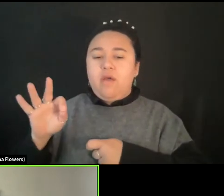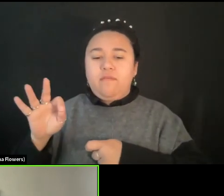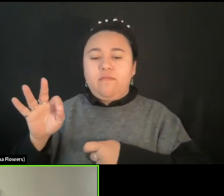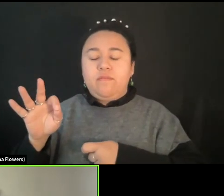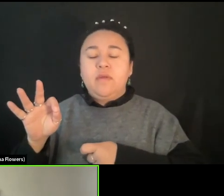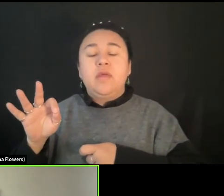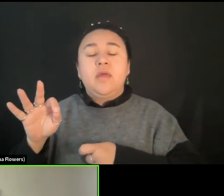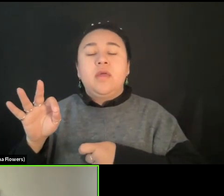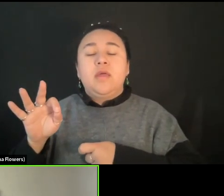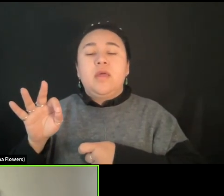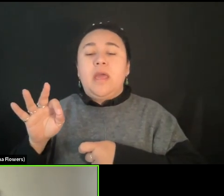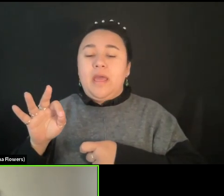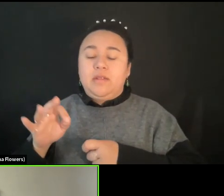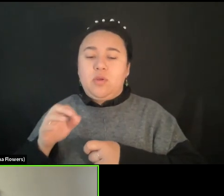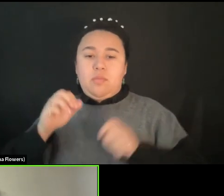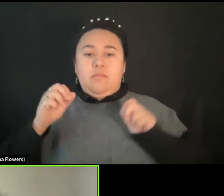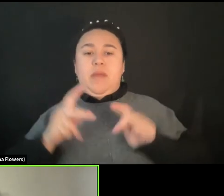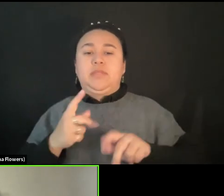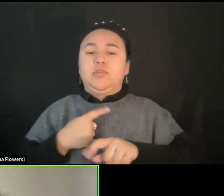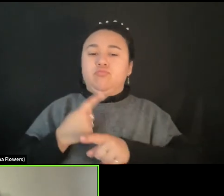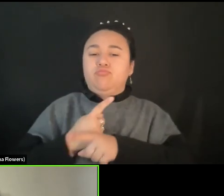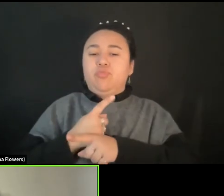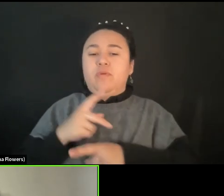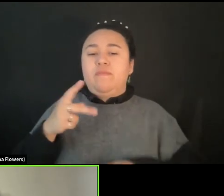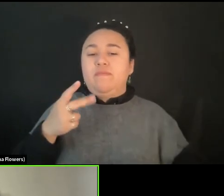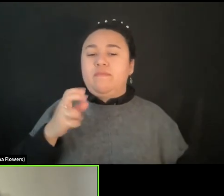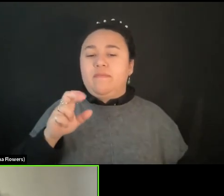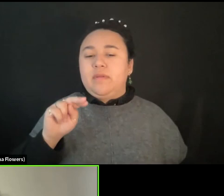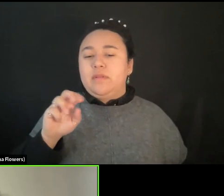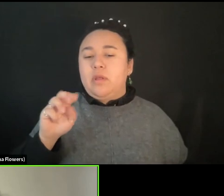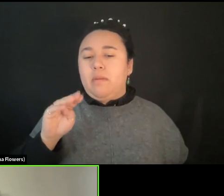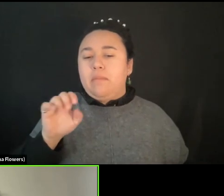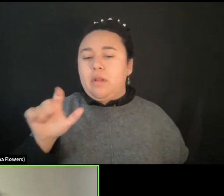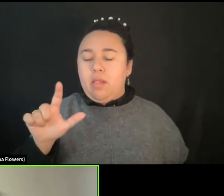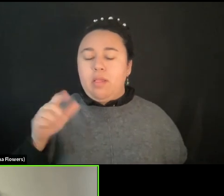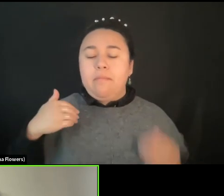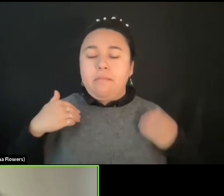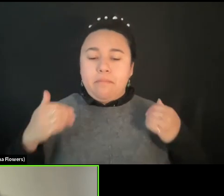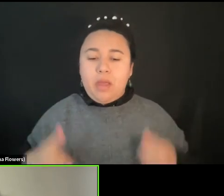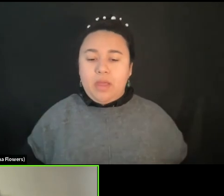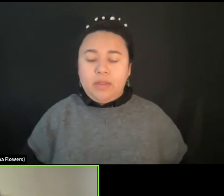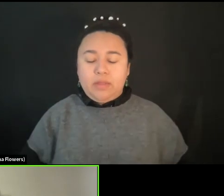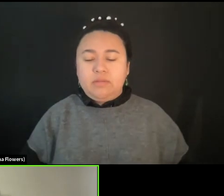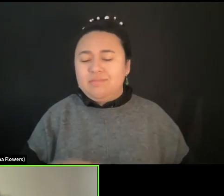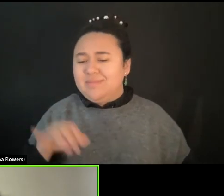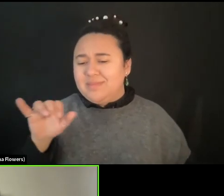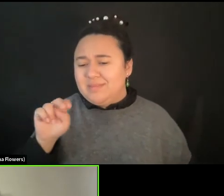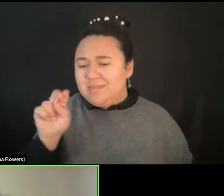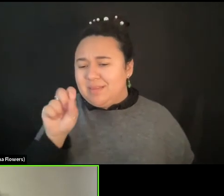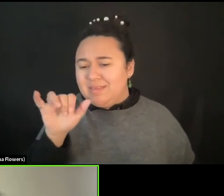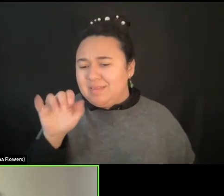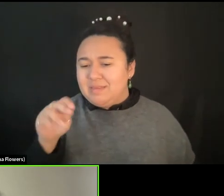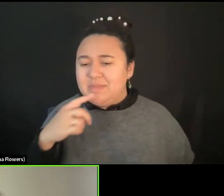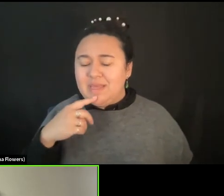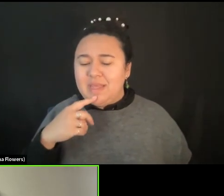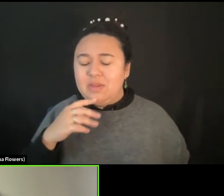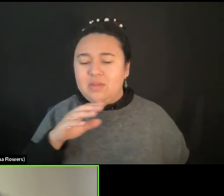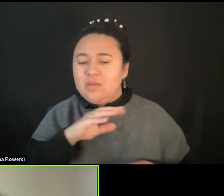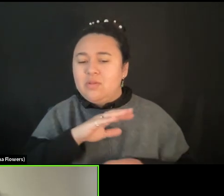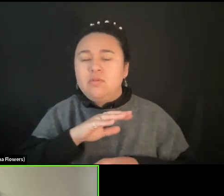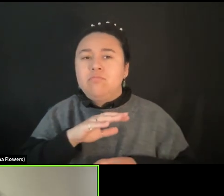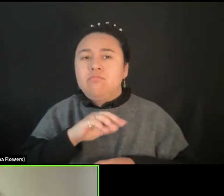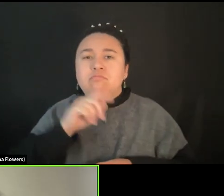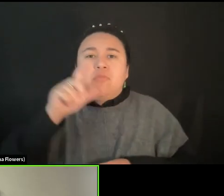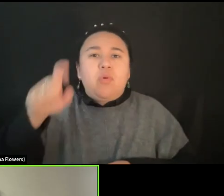-Lishte. So I think, as Nassim mentioned, we don't need, there was no need for metaphors. There is